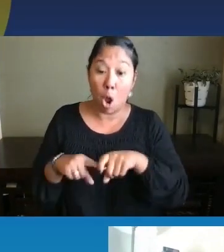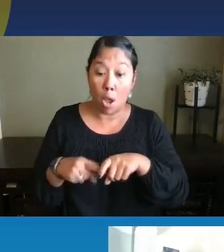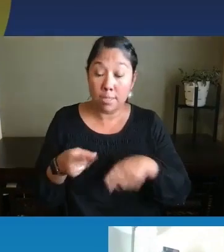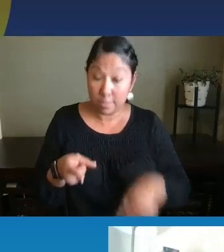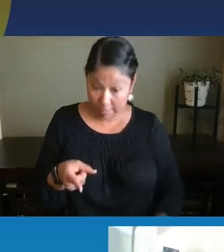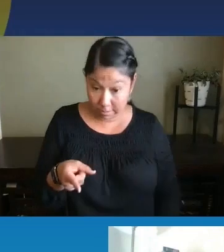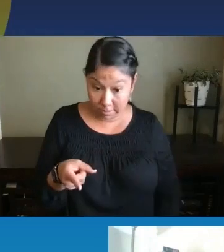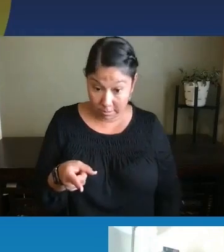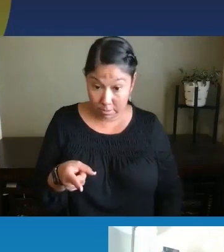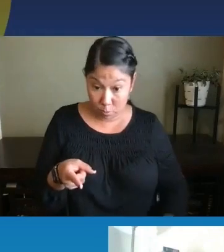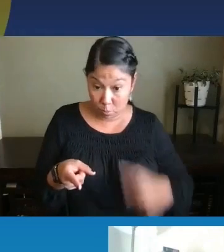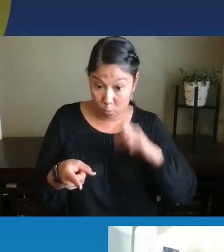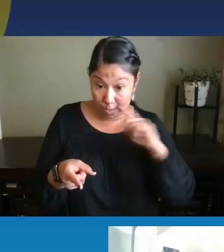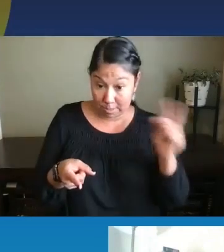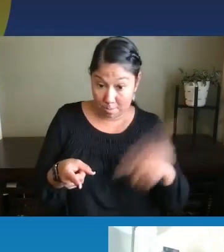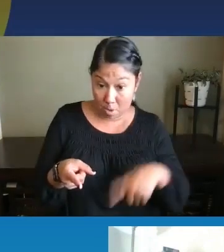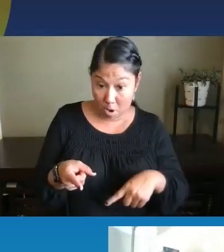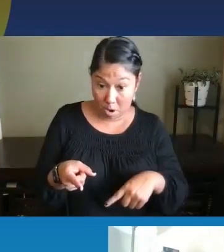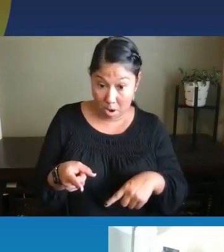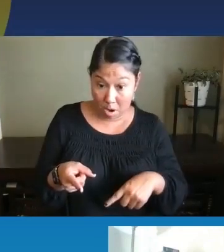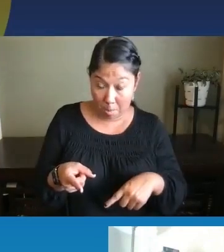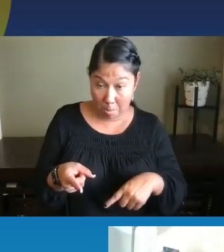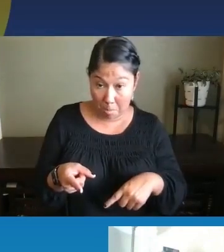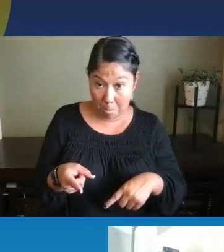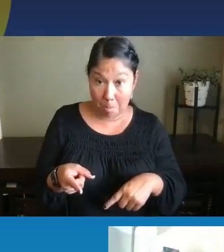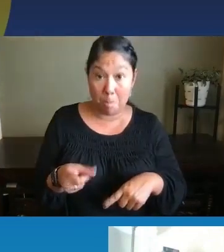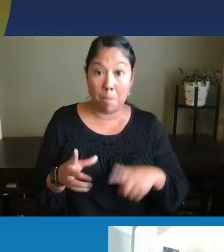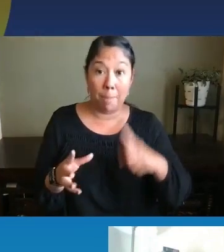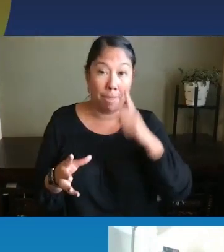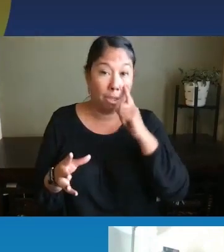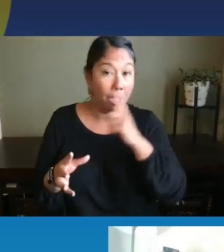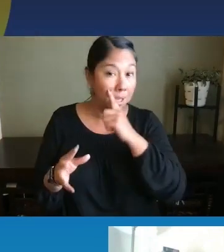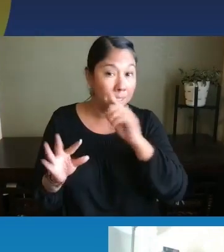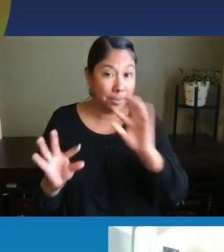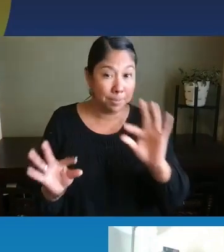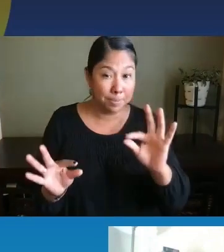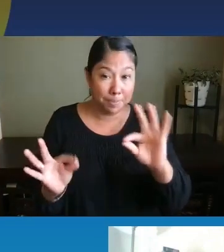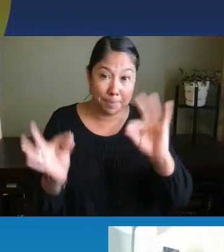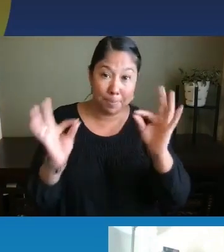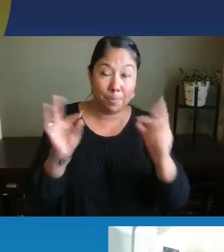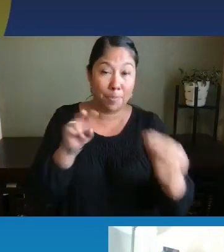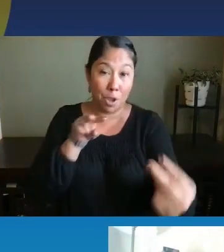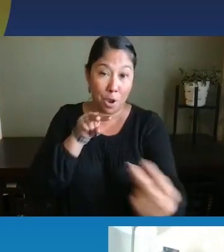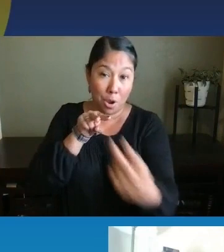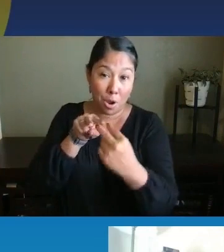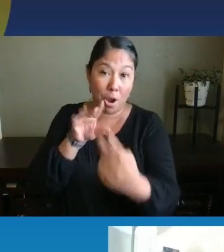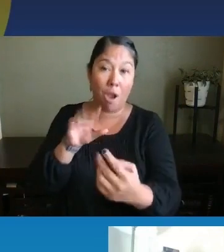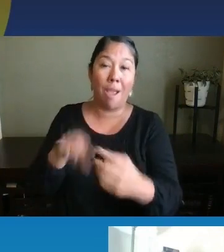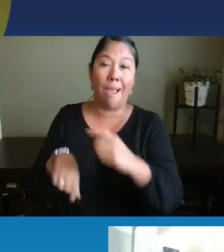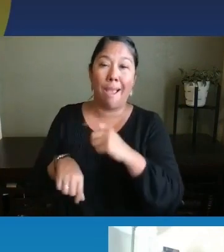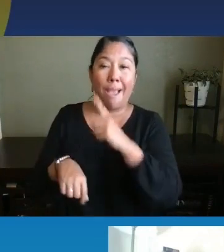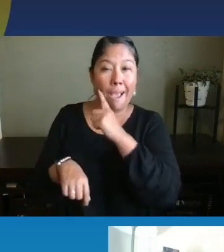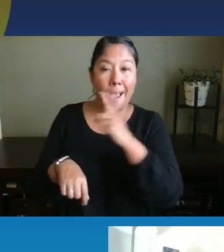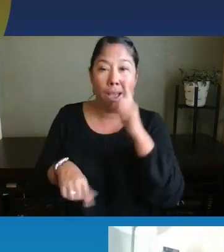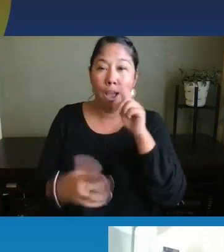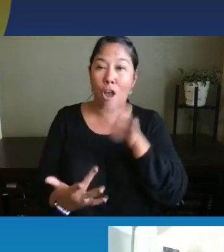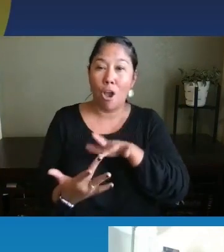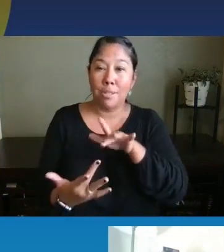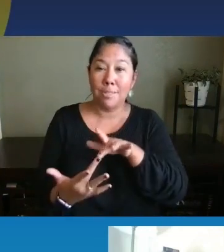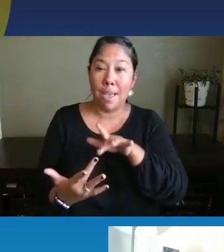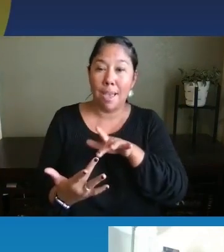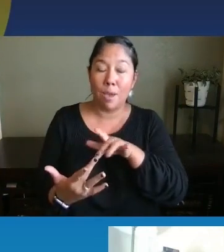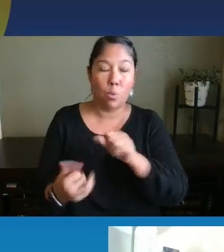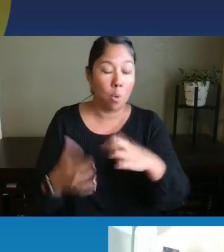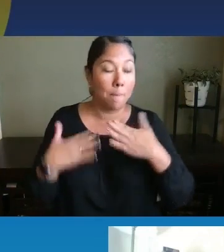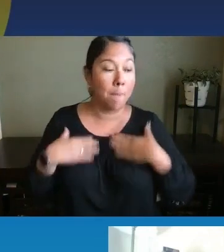if it's just bringing their, their eyes to you, like showing you eye contact, um, doing some sort of body movement that